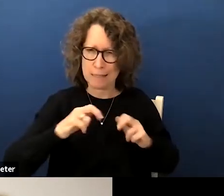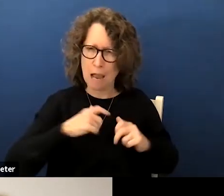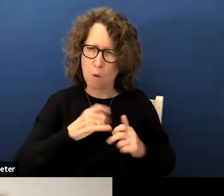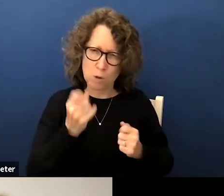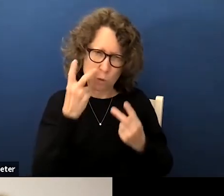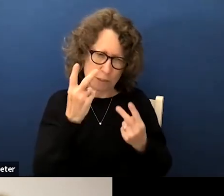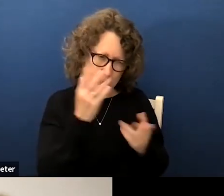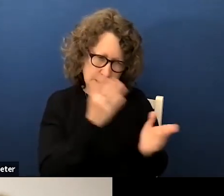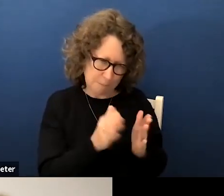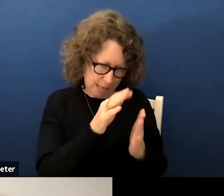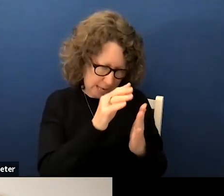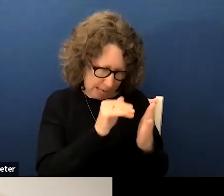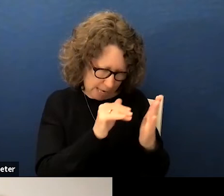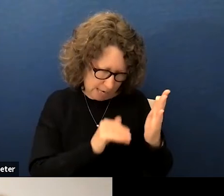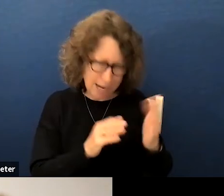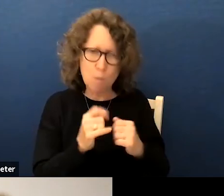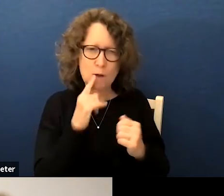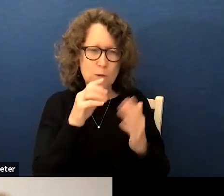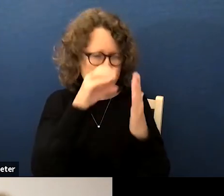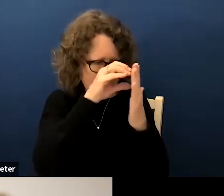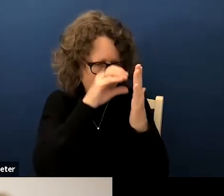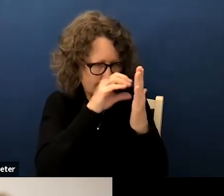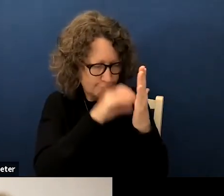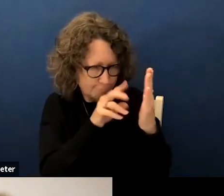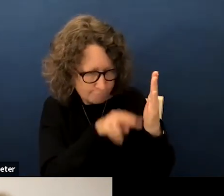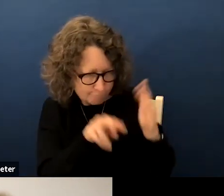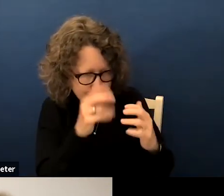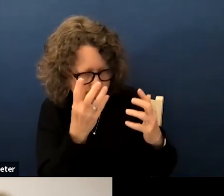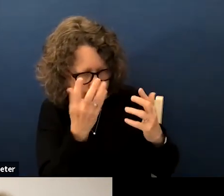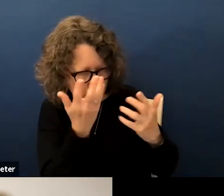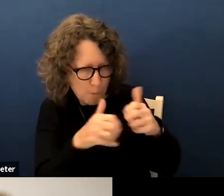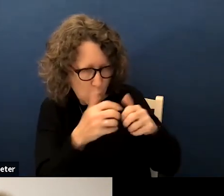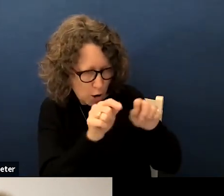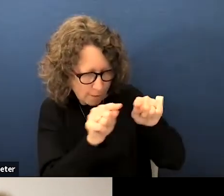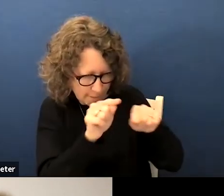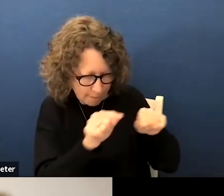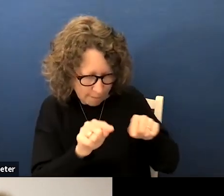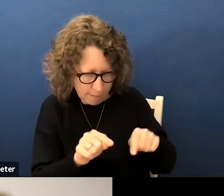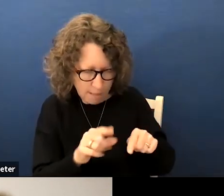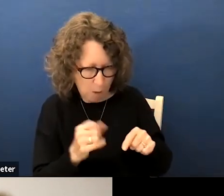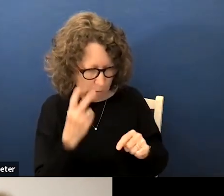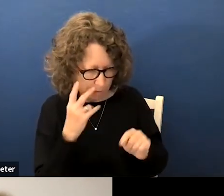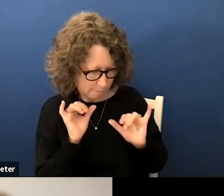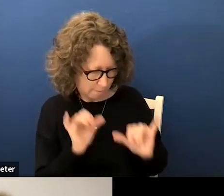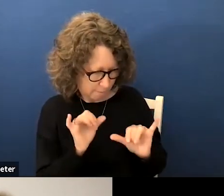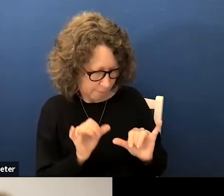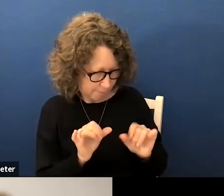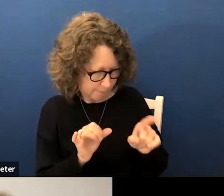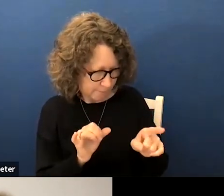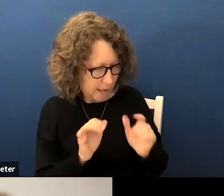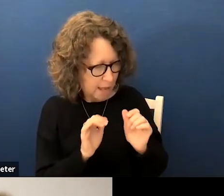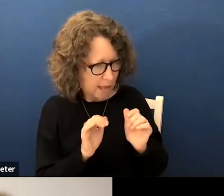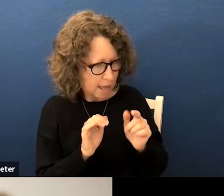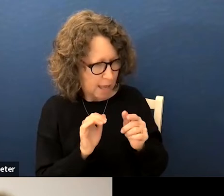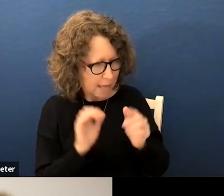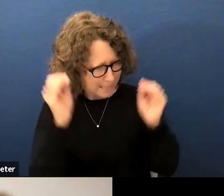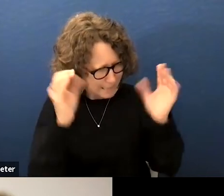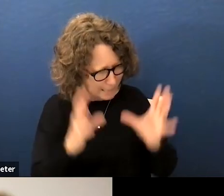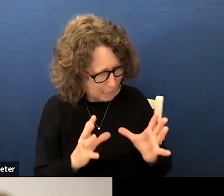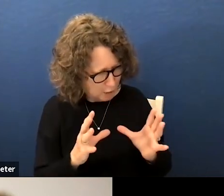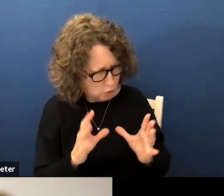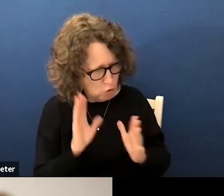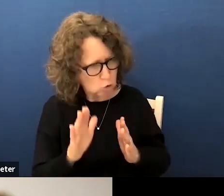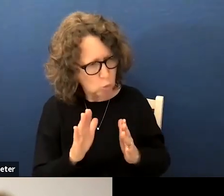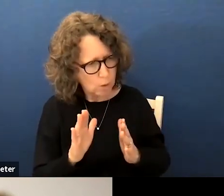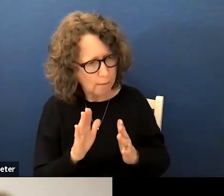plan and I want to see the components of that plan and I want to see okay how are teachers going